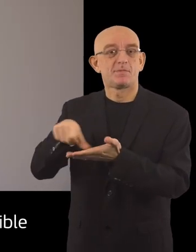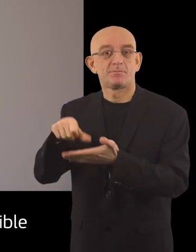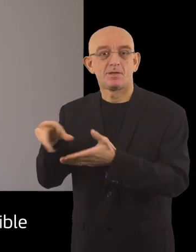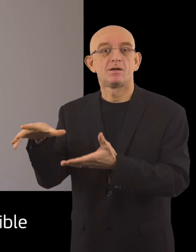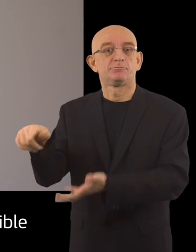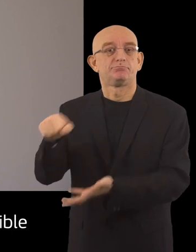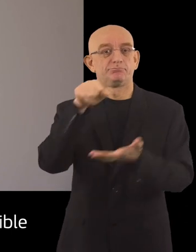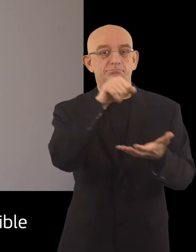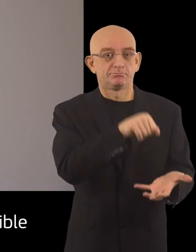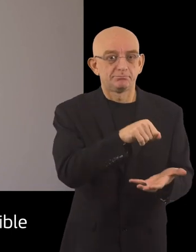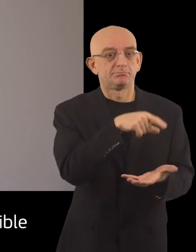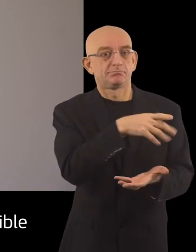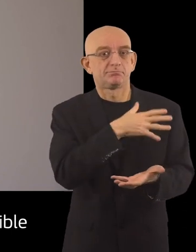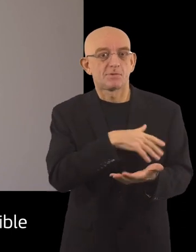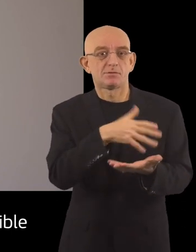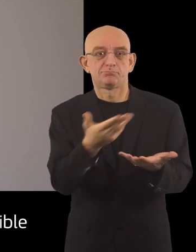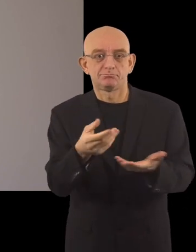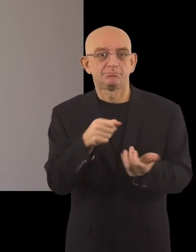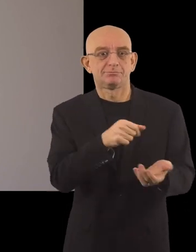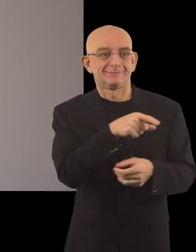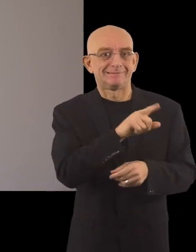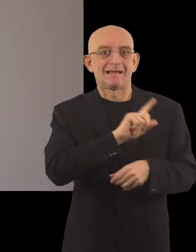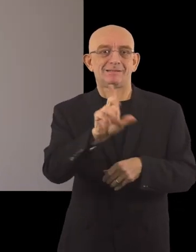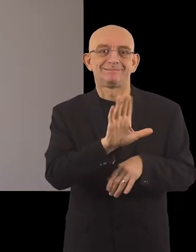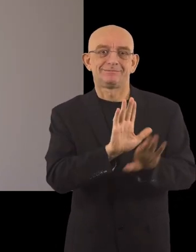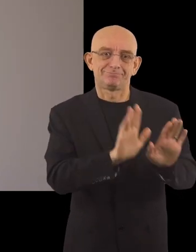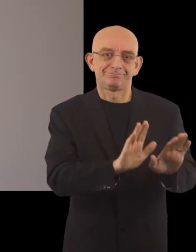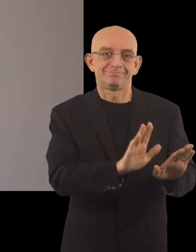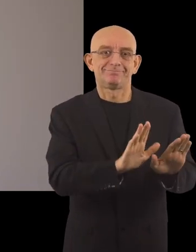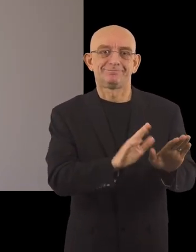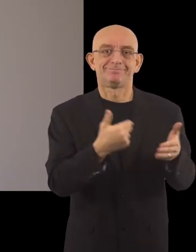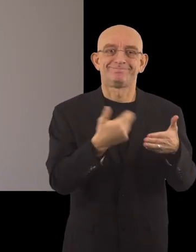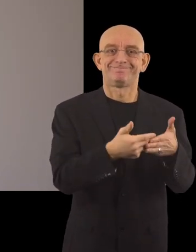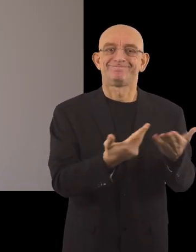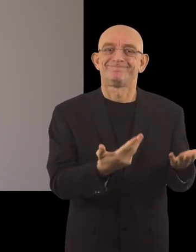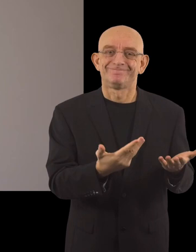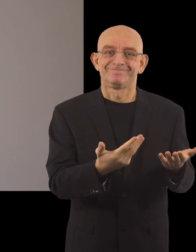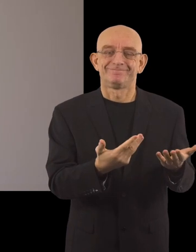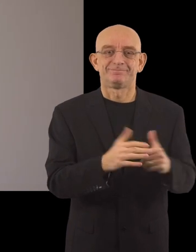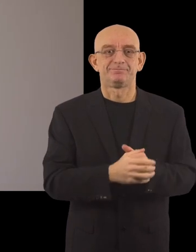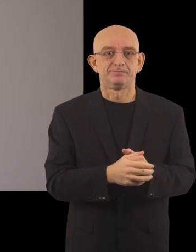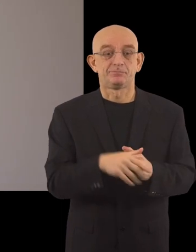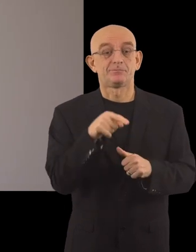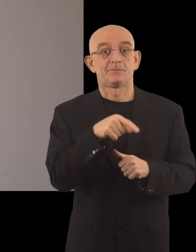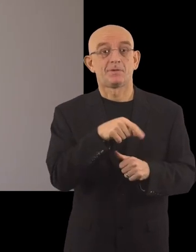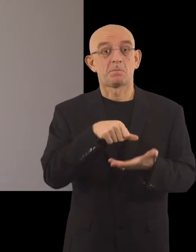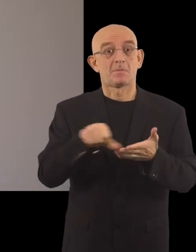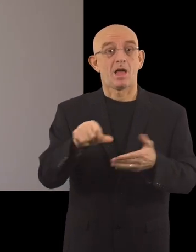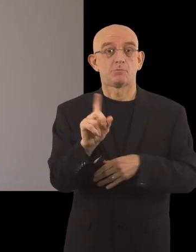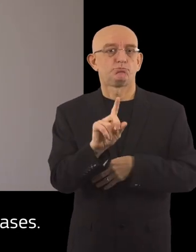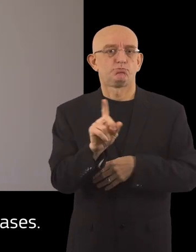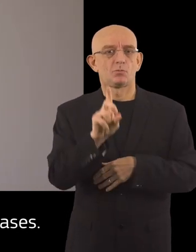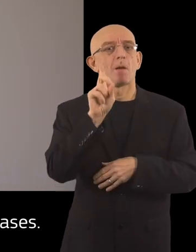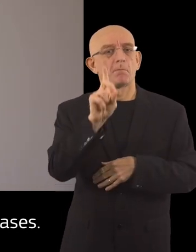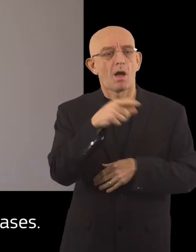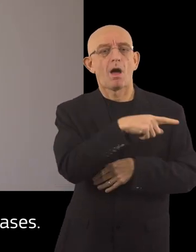in order to protect them as much as possible from the necessity to go out. The service was free of